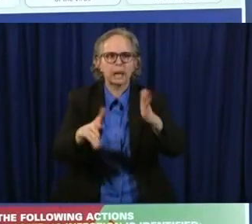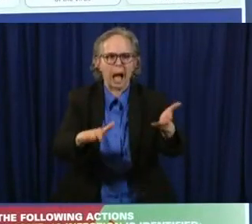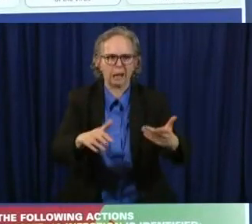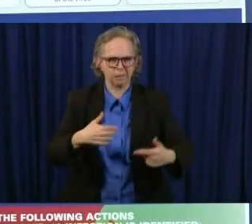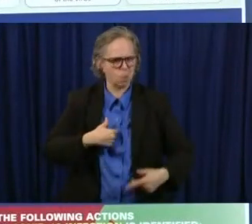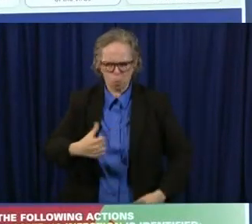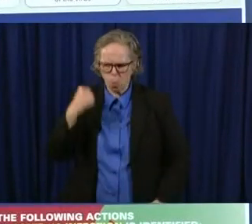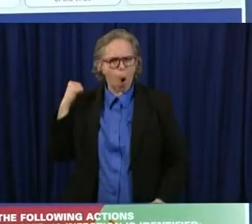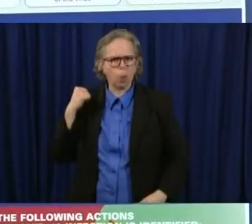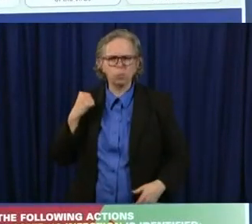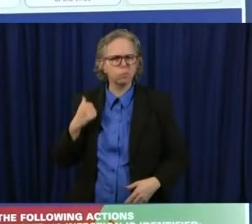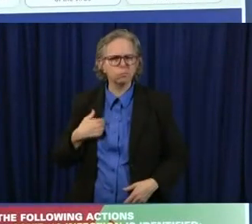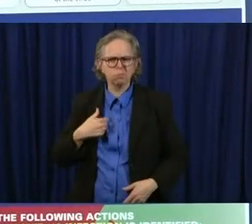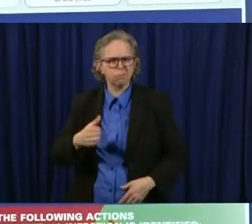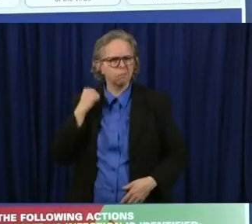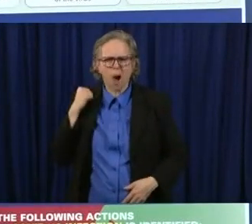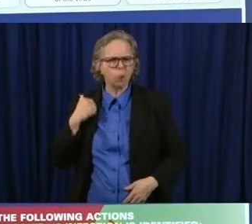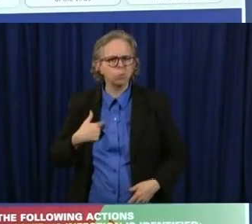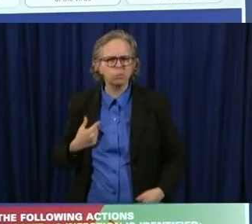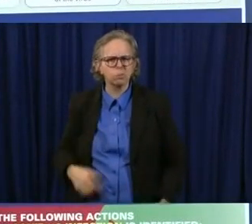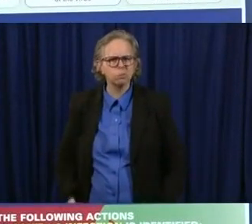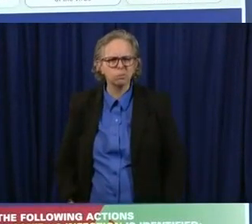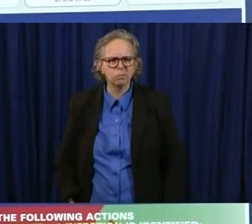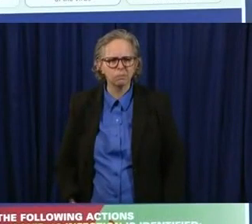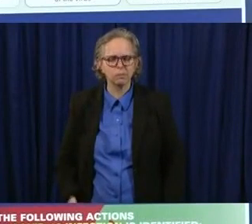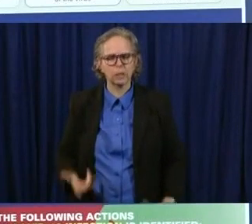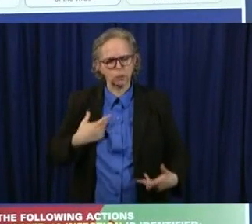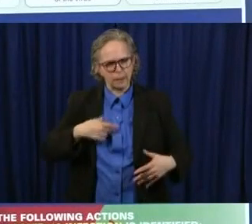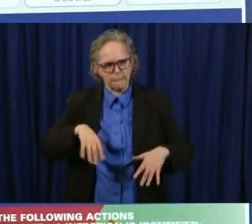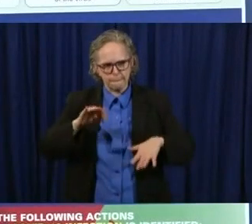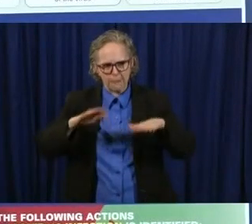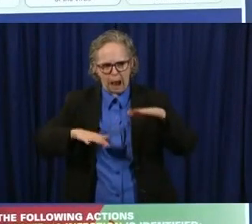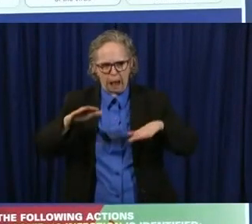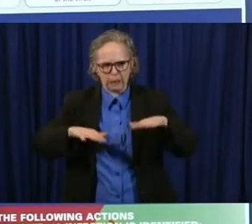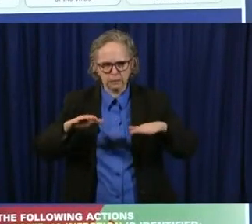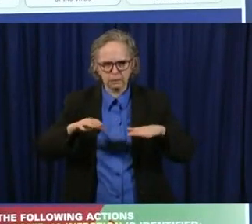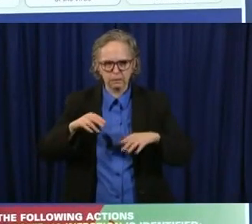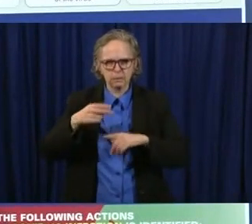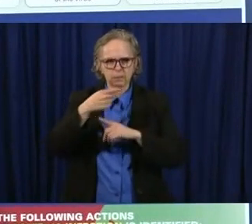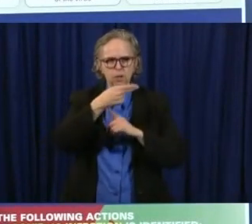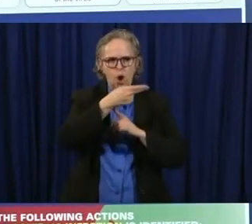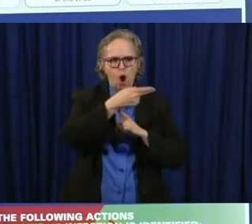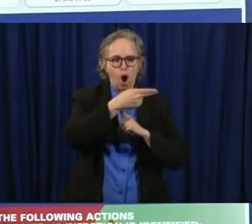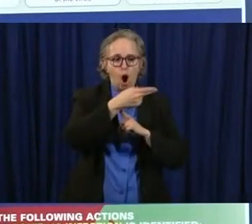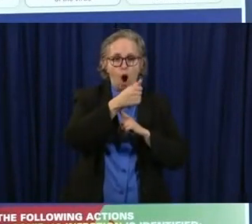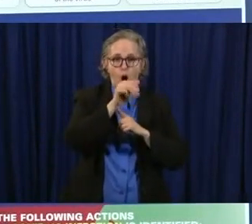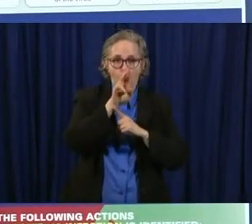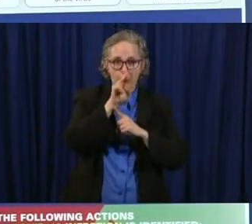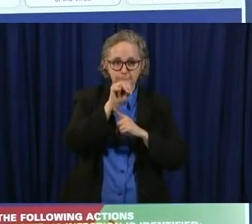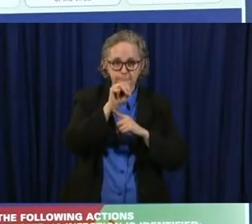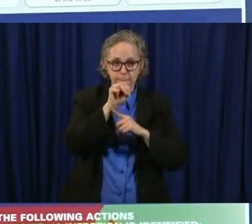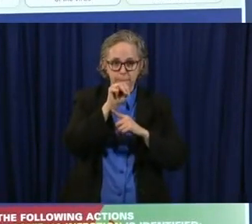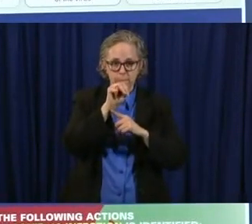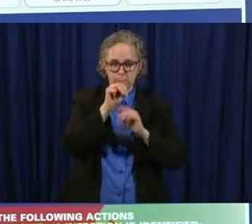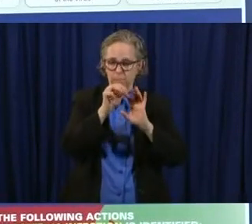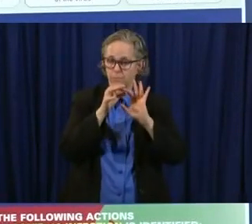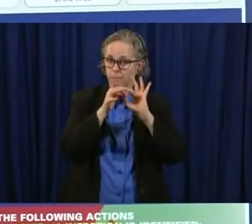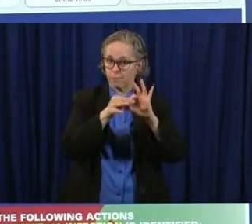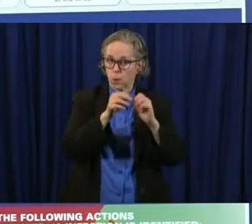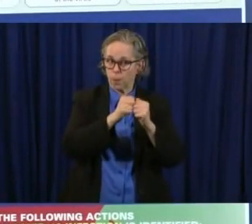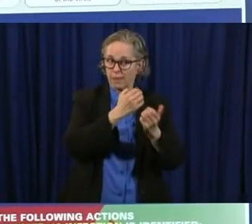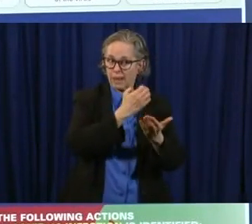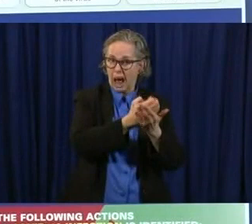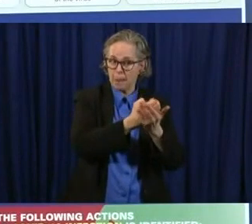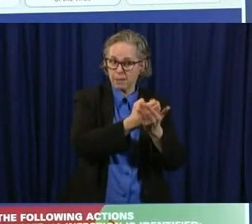you know i'm trying to balance the harm from the economy understanding also that